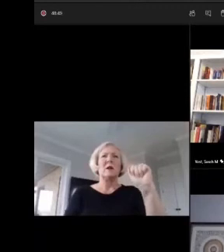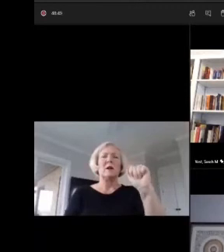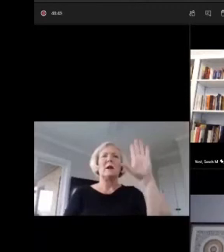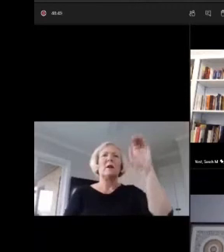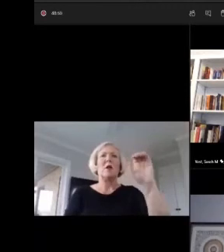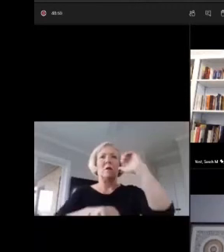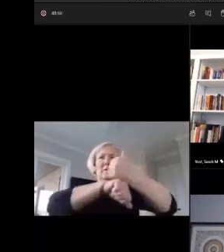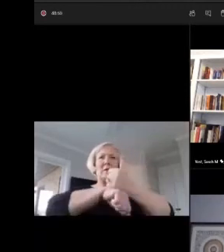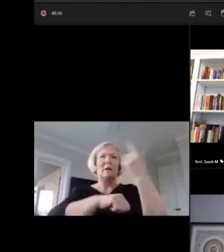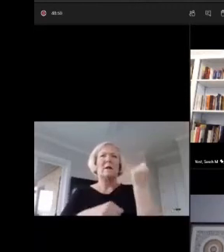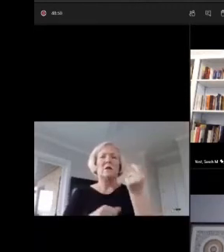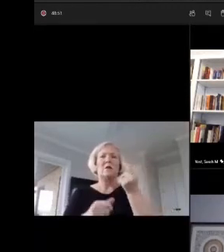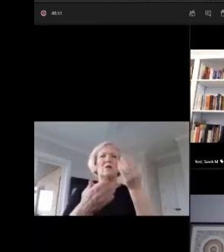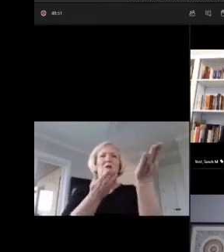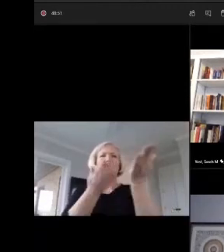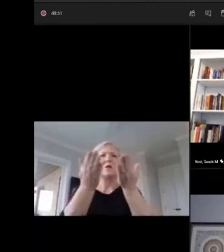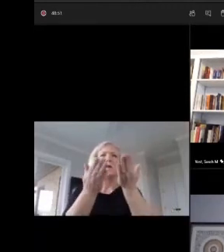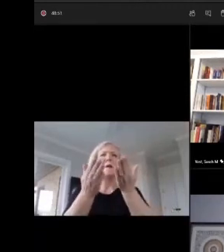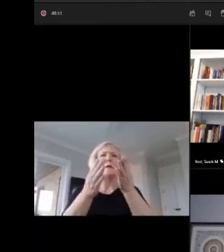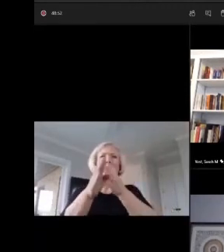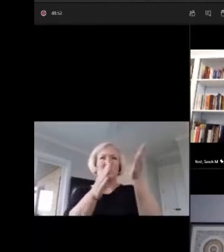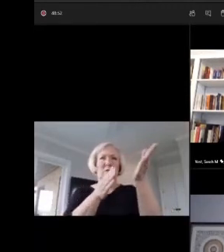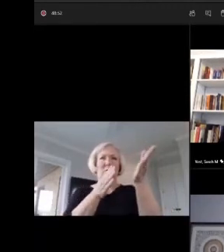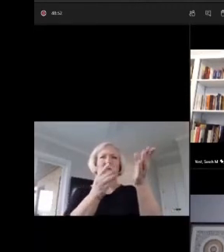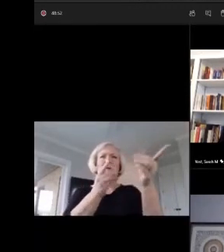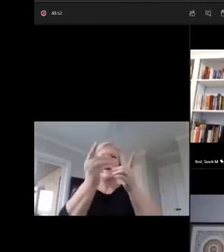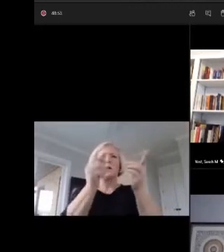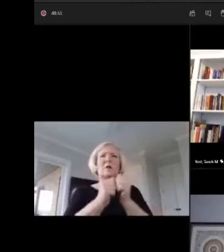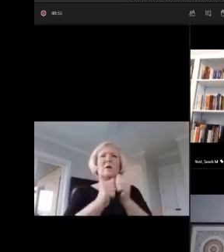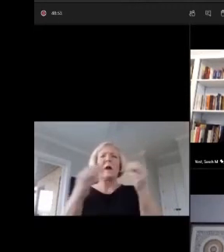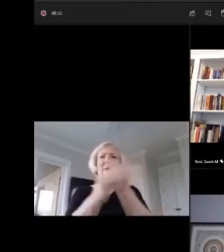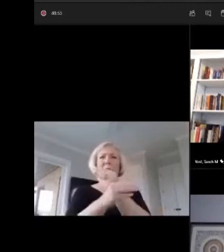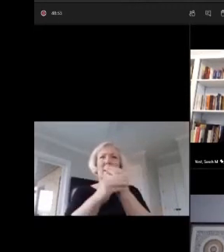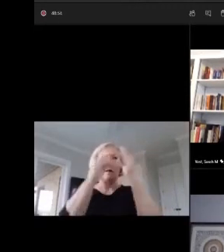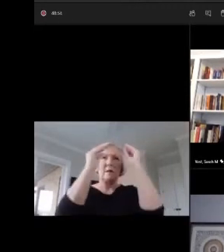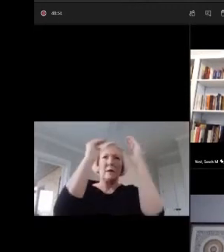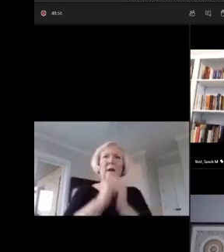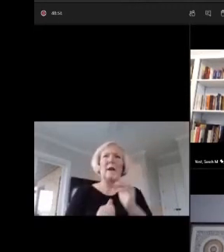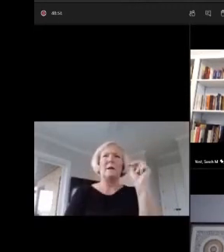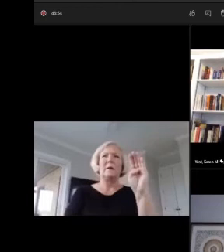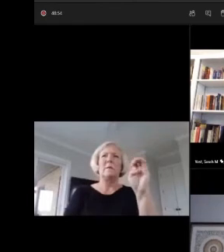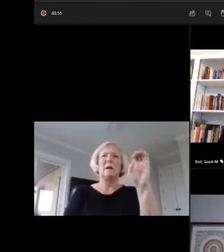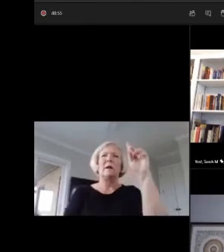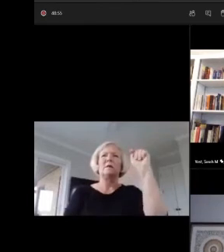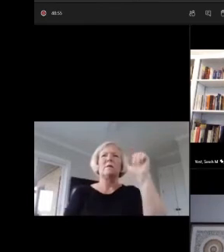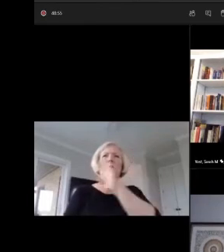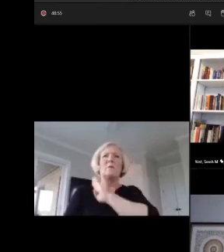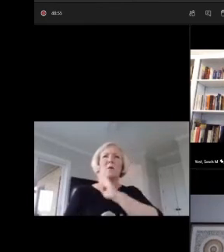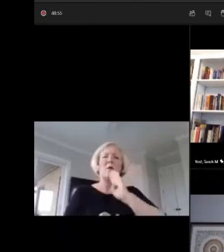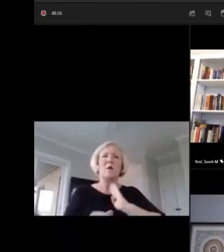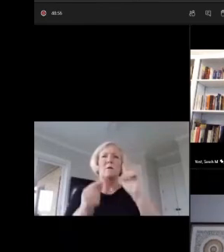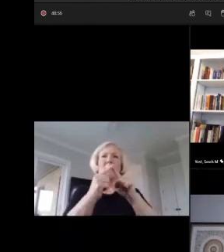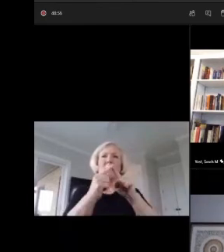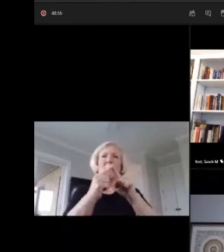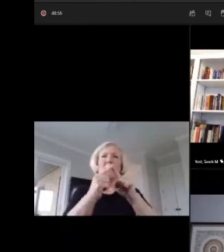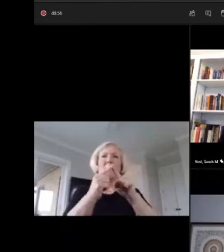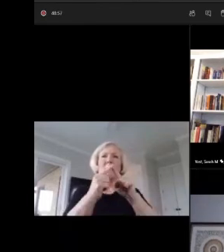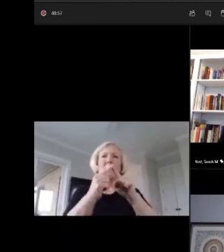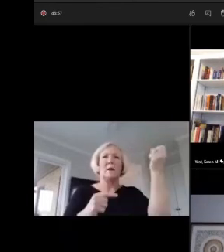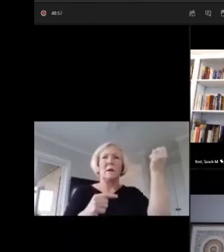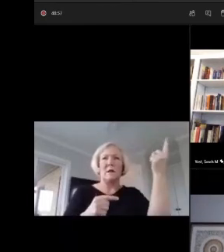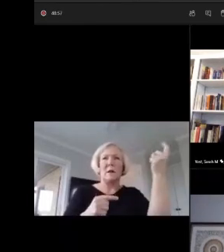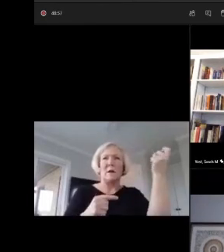as director and a mathematics instructor. On the NBPTS board from 2007 to 2011, Brookins served as